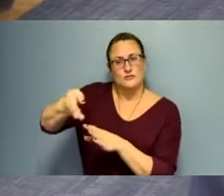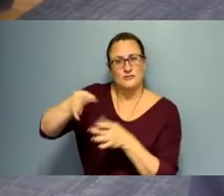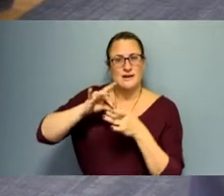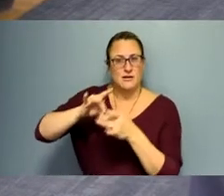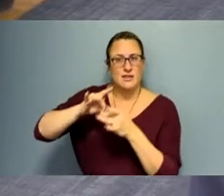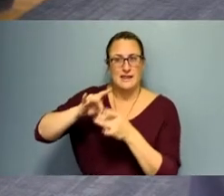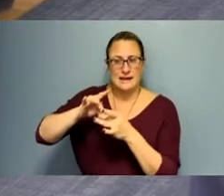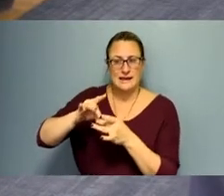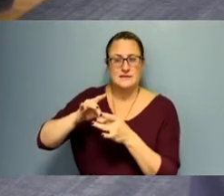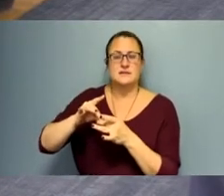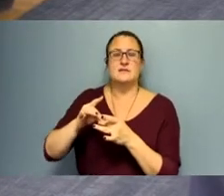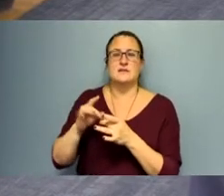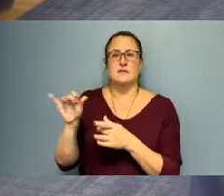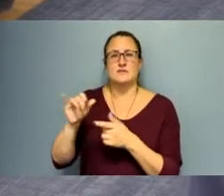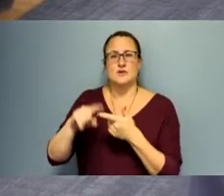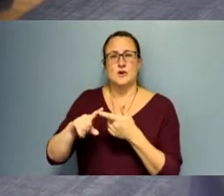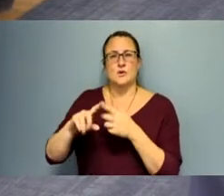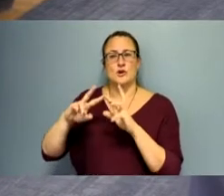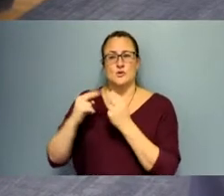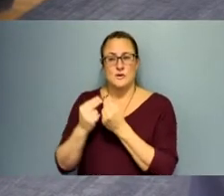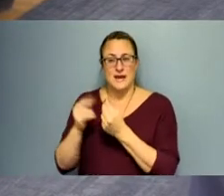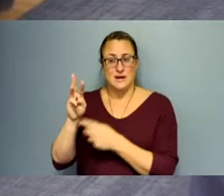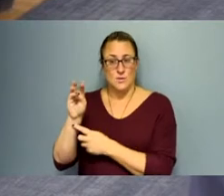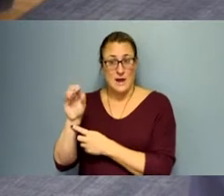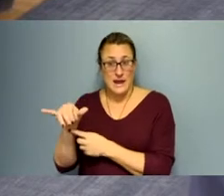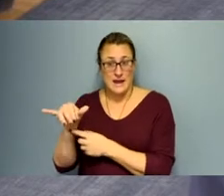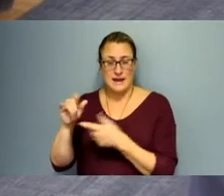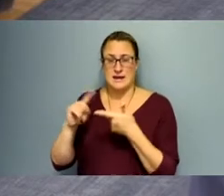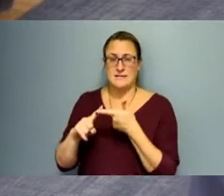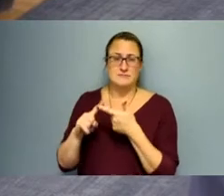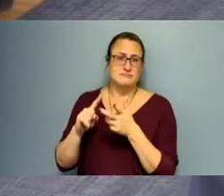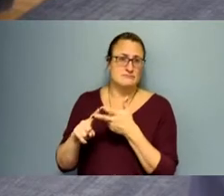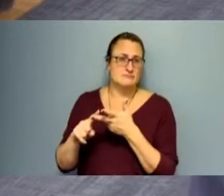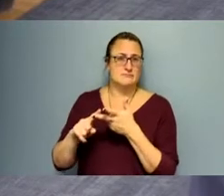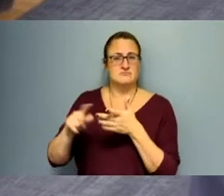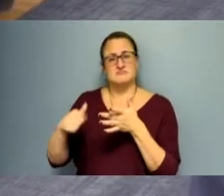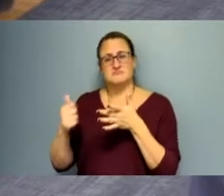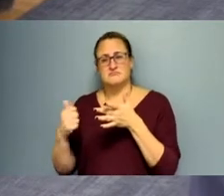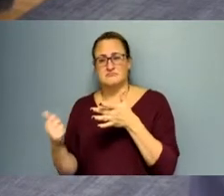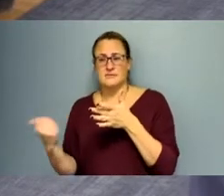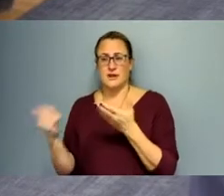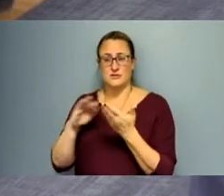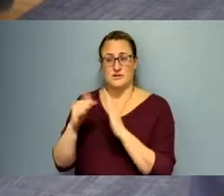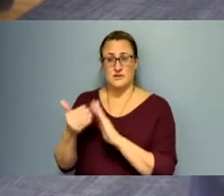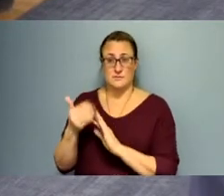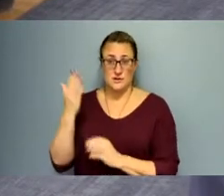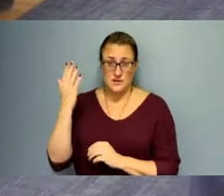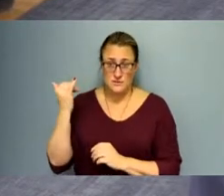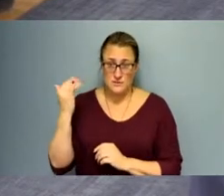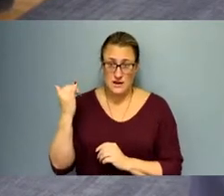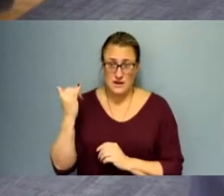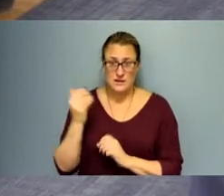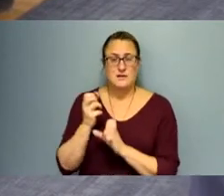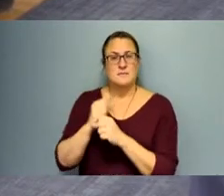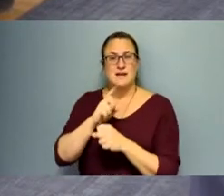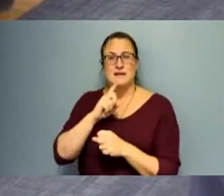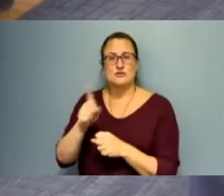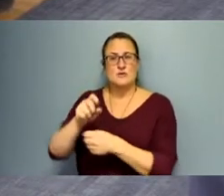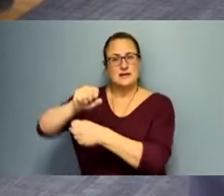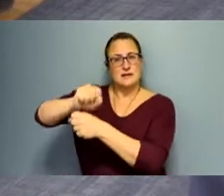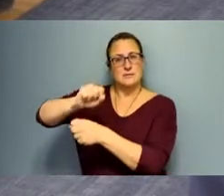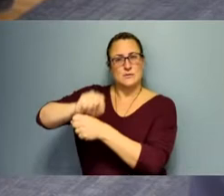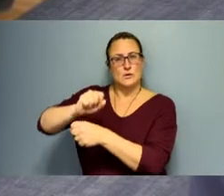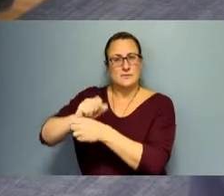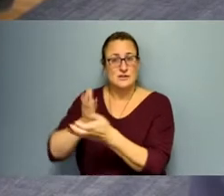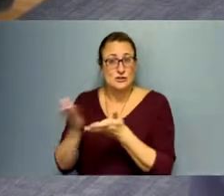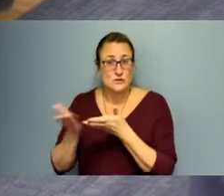We're working with United Way. We're working with other entities in the community to make sure that we have employment services and